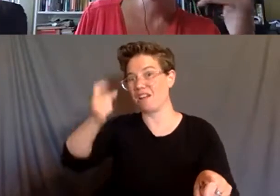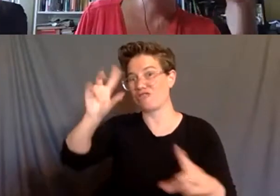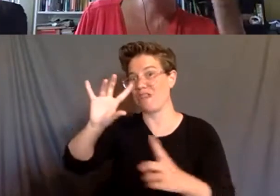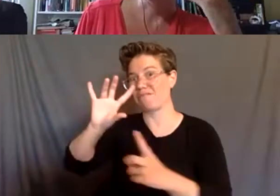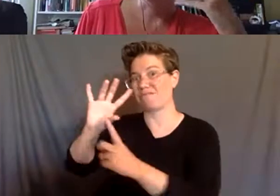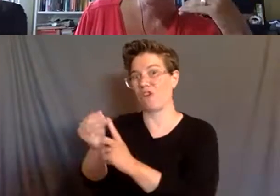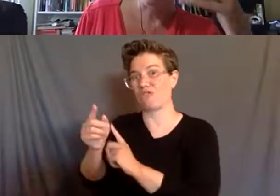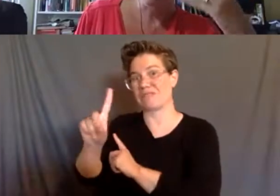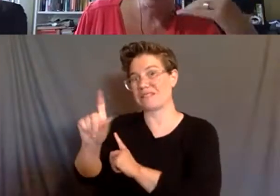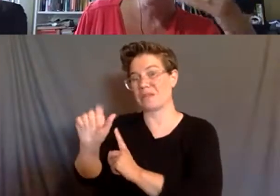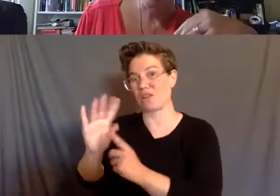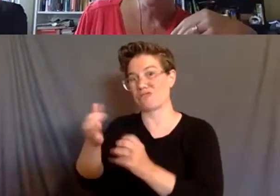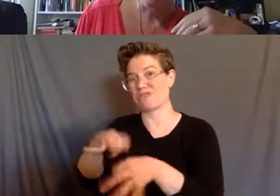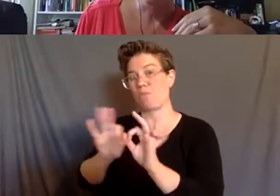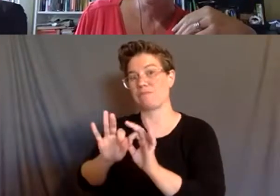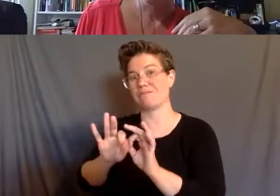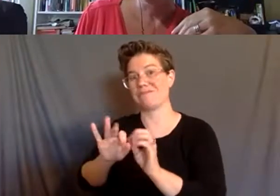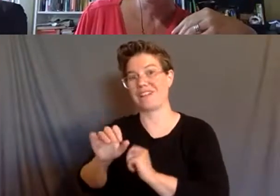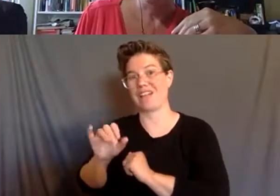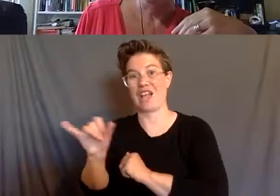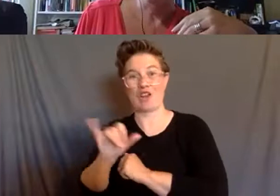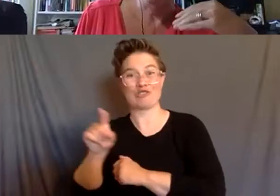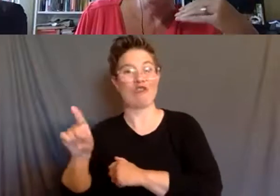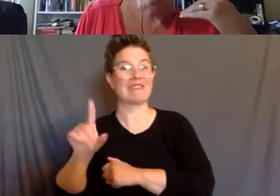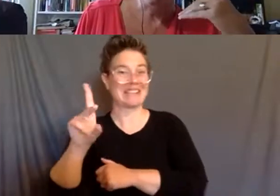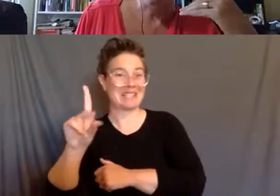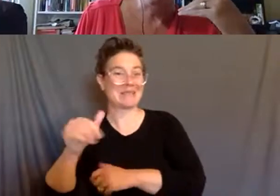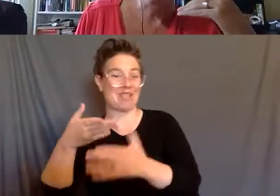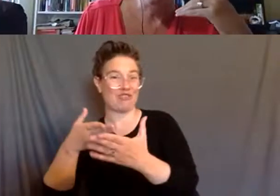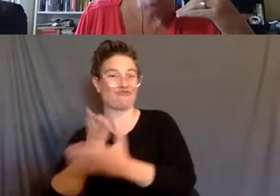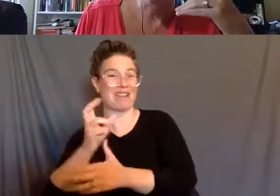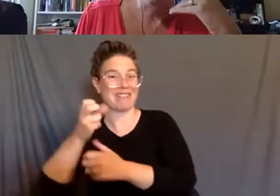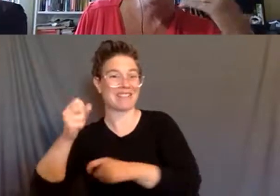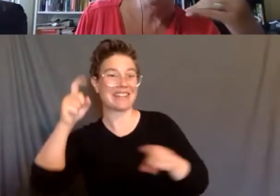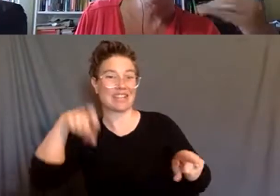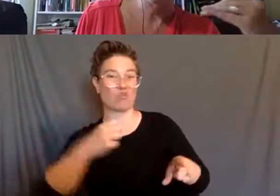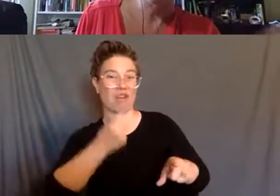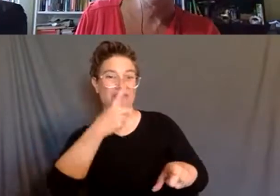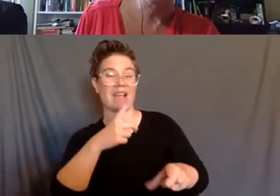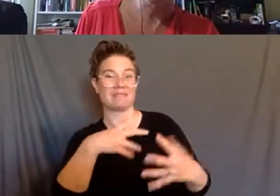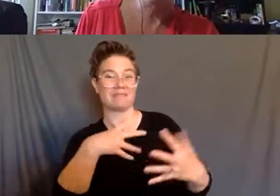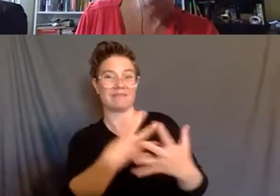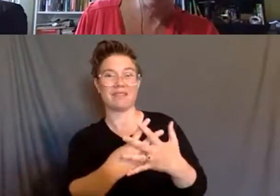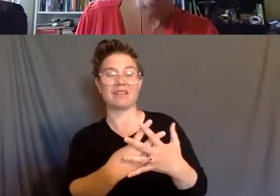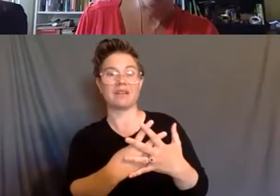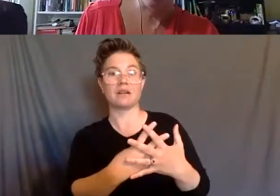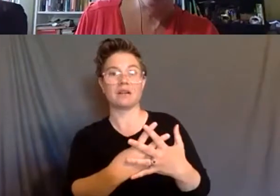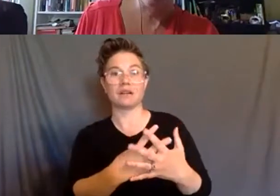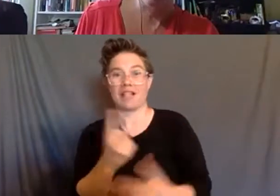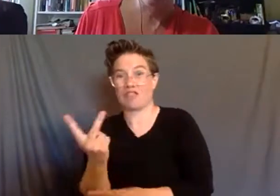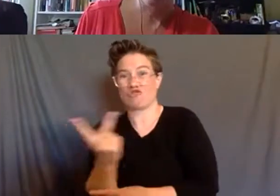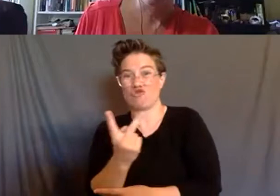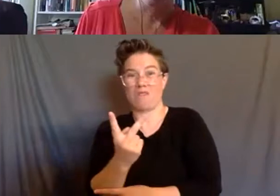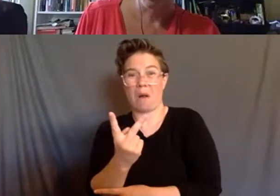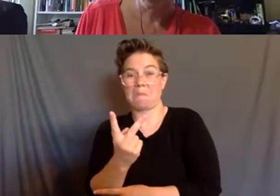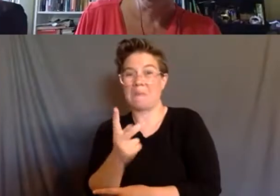right? And vice versa, because the struggle is interconnected. The resistance has to be doubly interconnected.